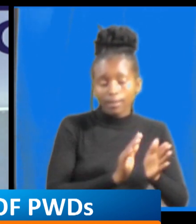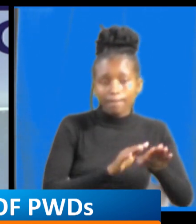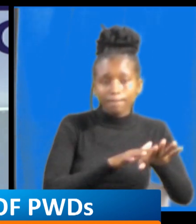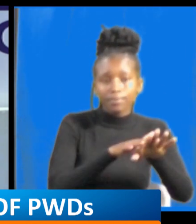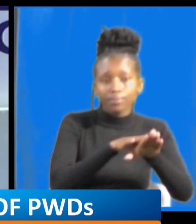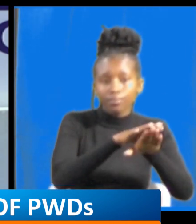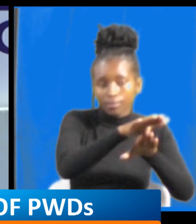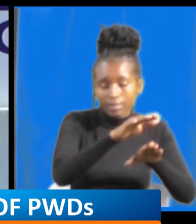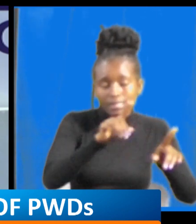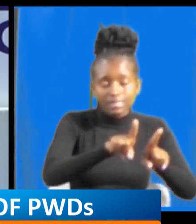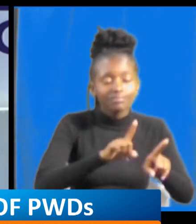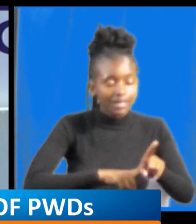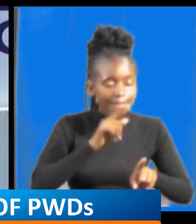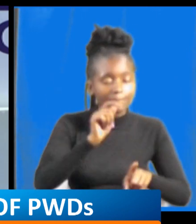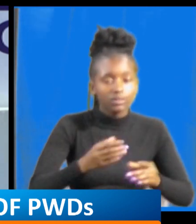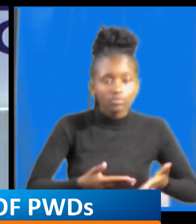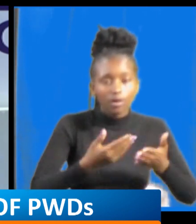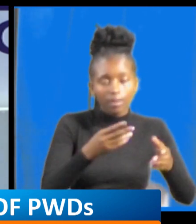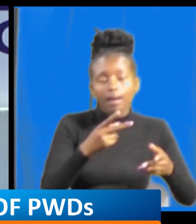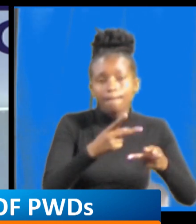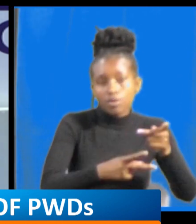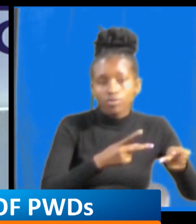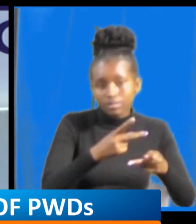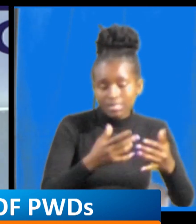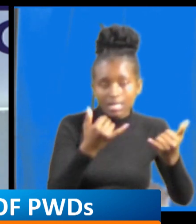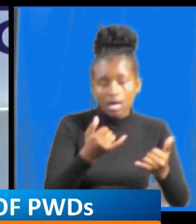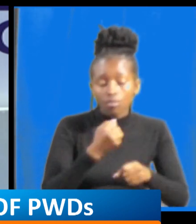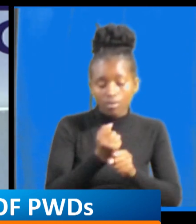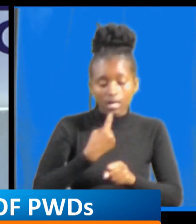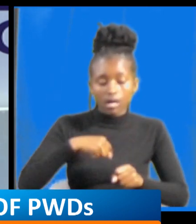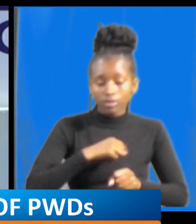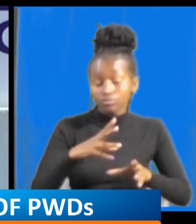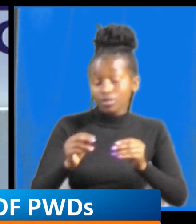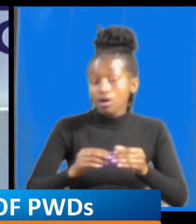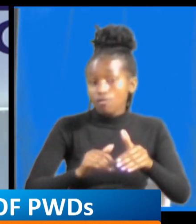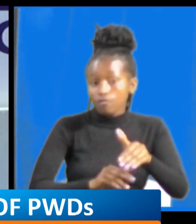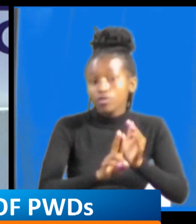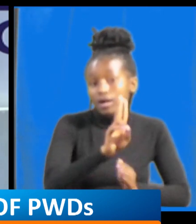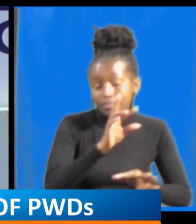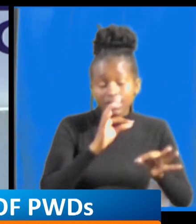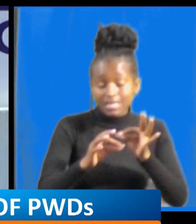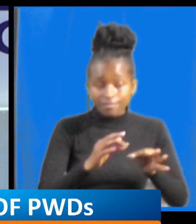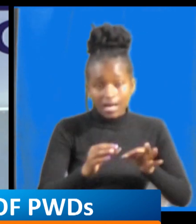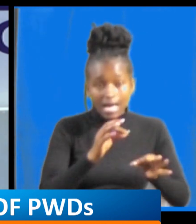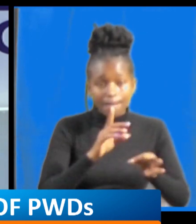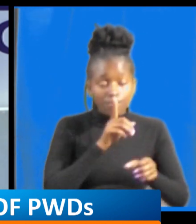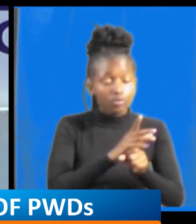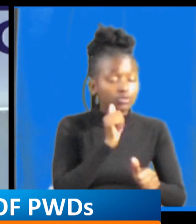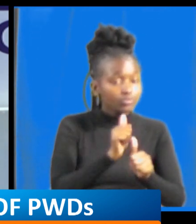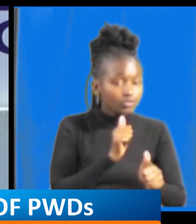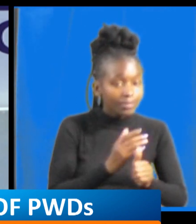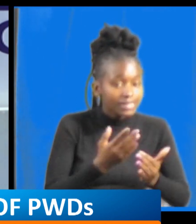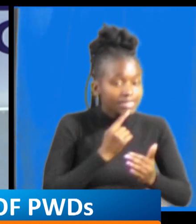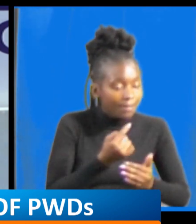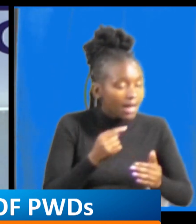it's a process so it's our work as ambassadors to follow up is this thing done you see so we have